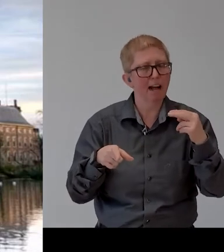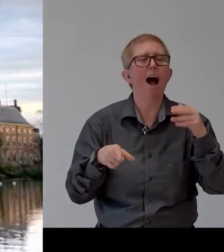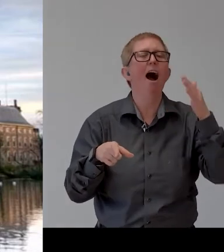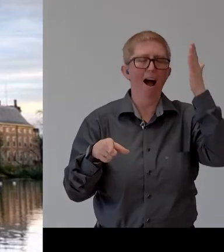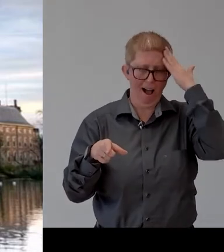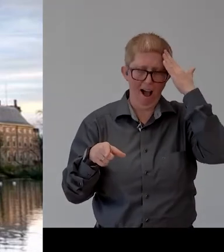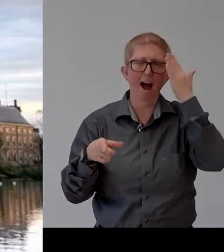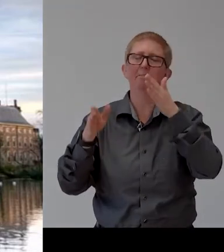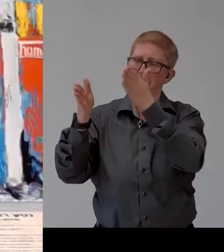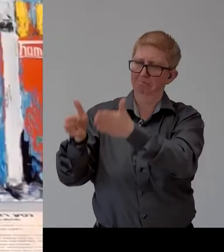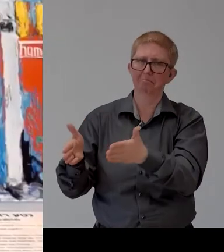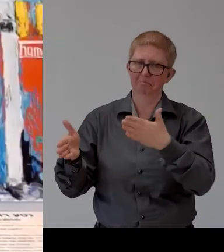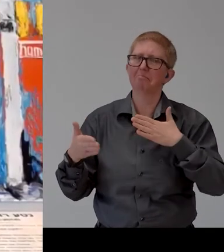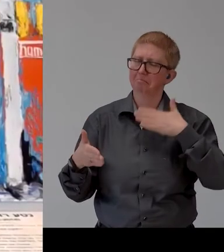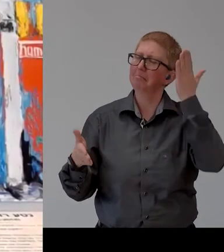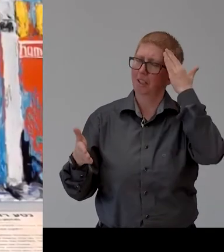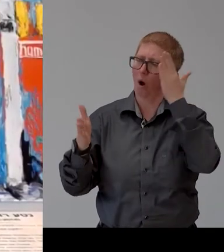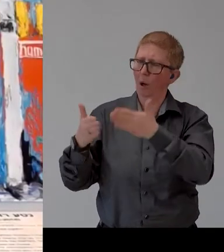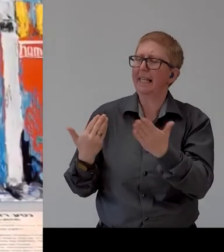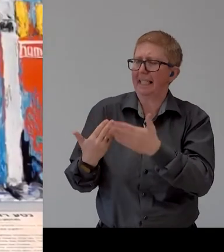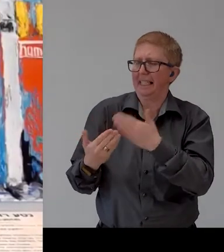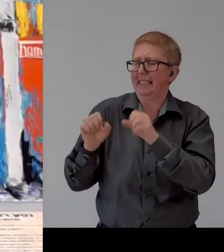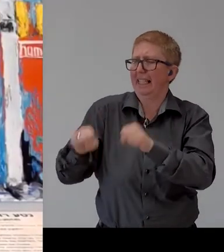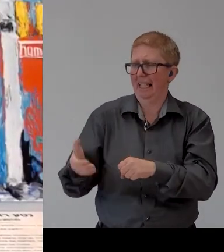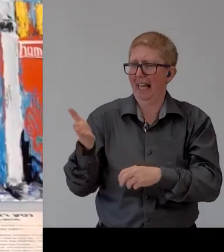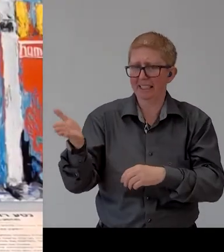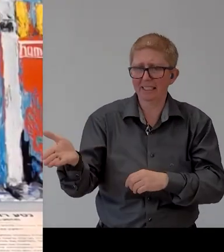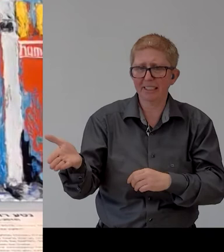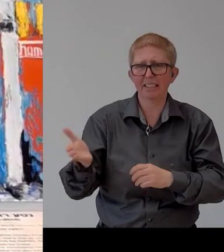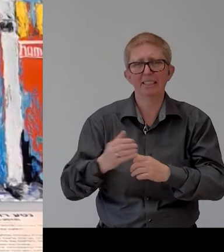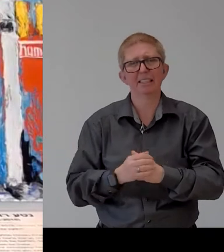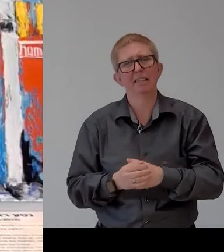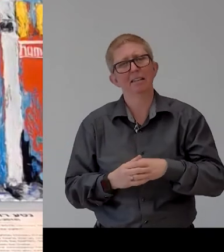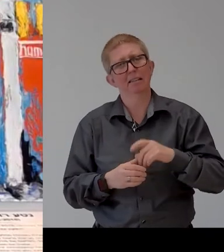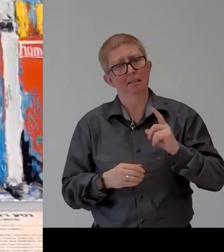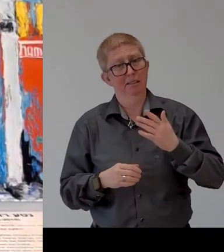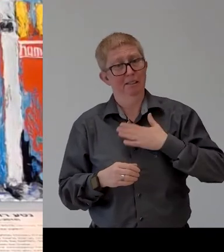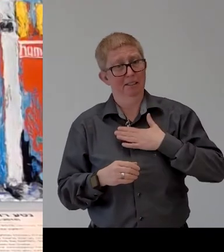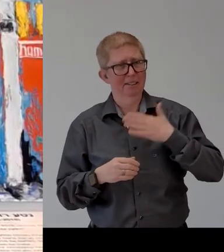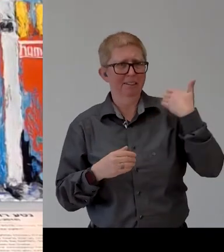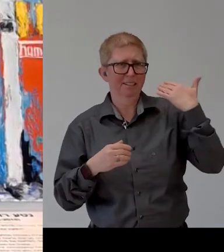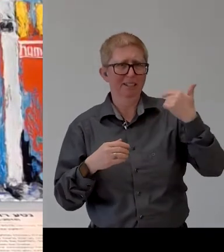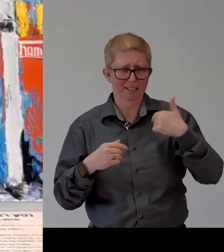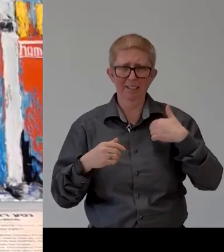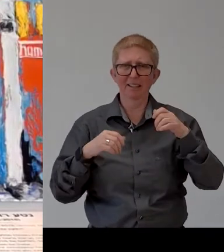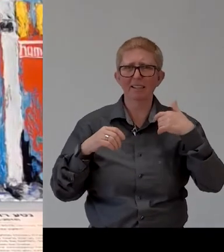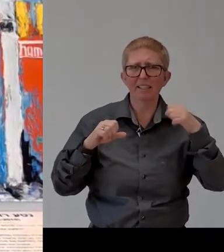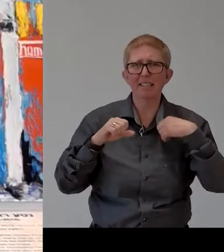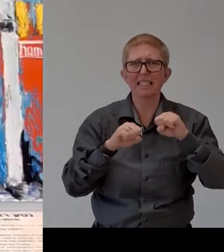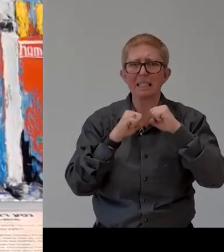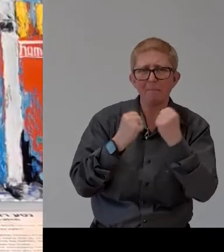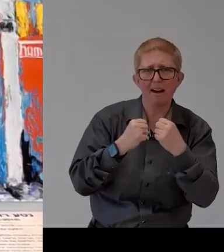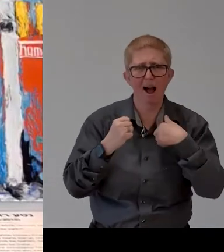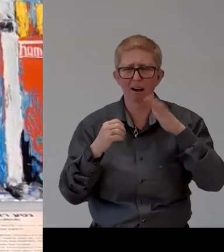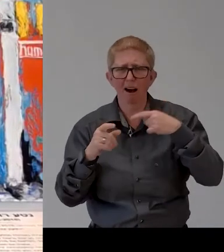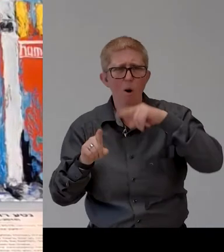yes so i can tell you that whenever we ask that question um uh the many many people uh with disabilities disabilities that